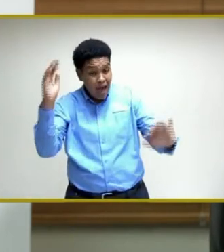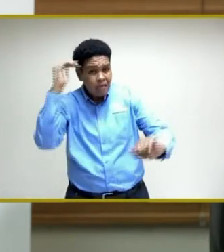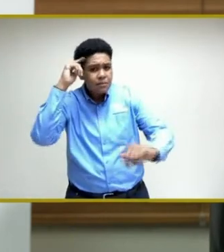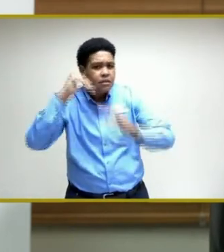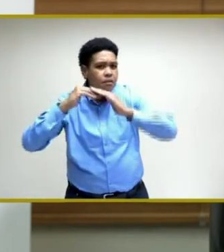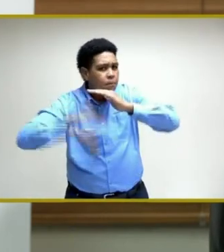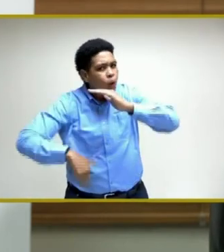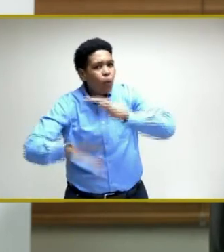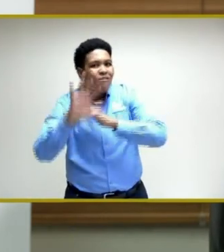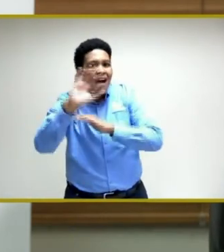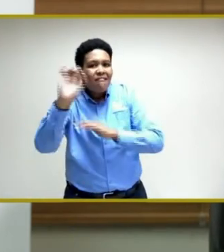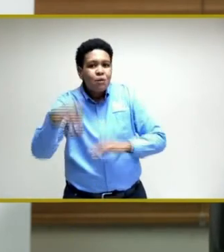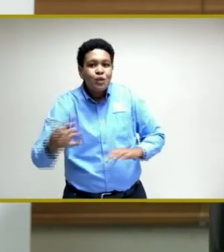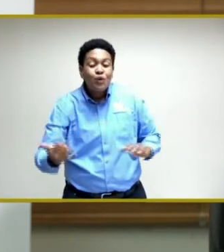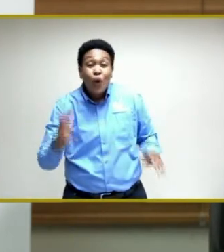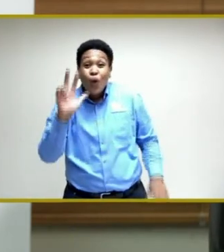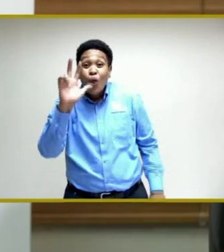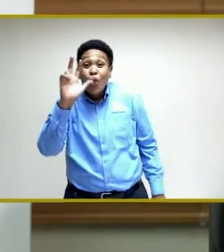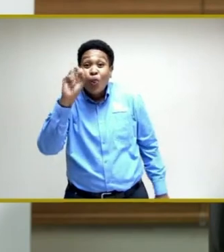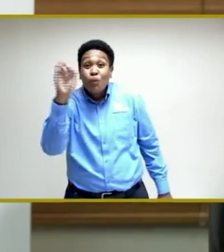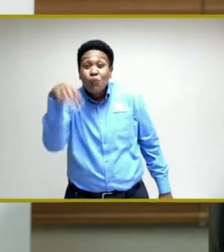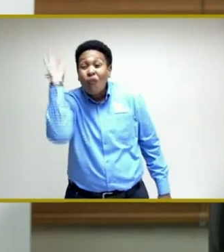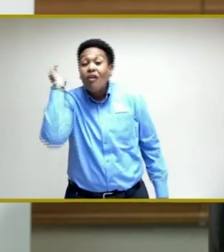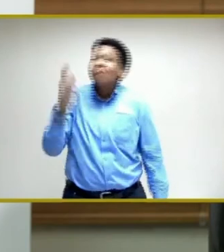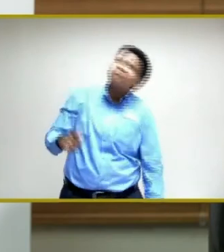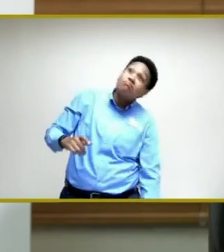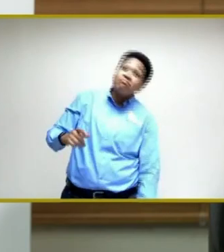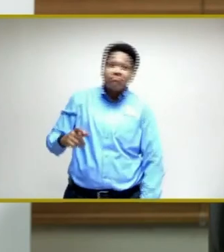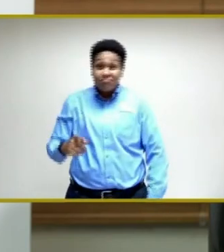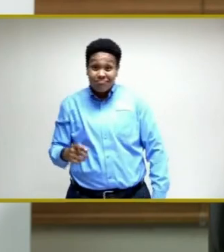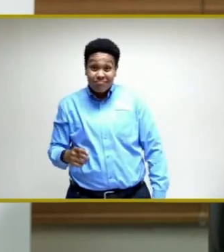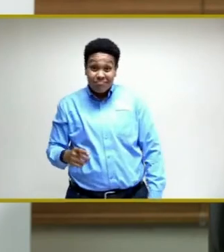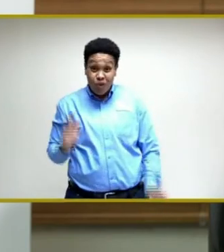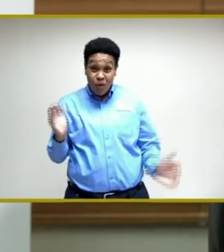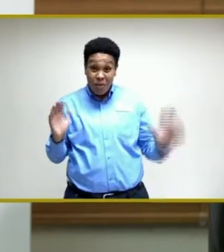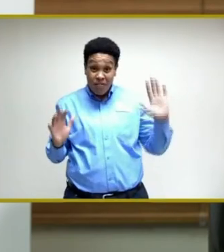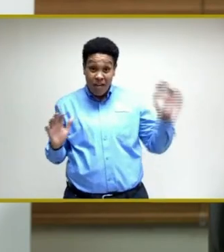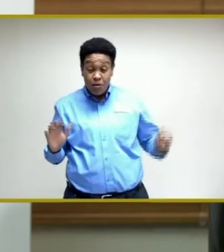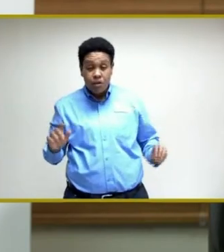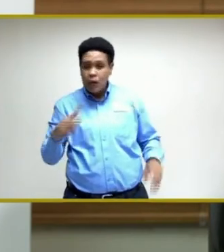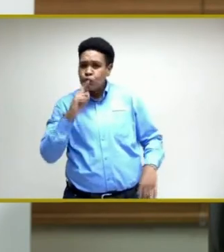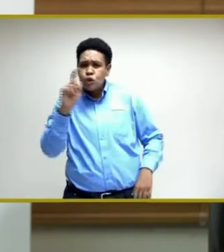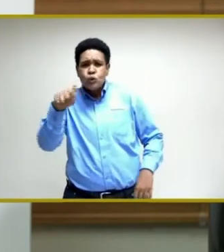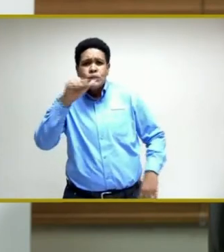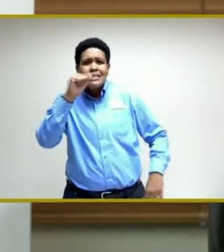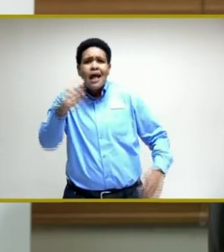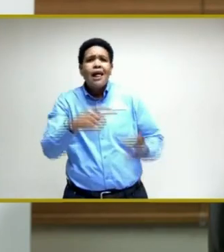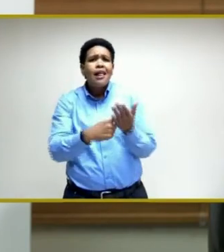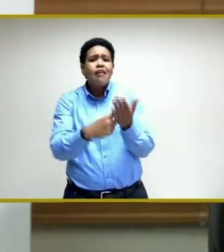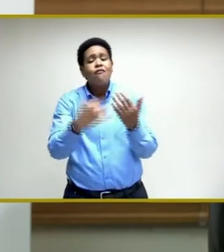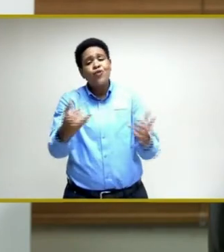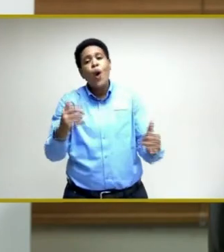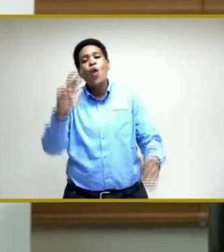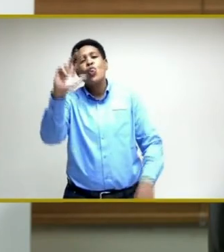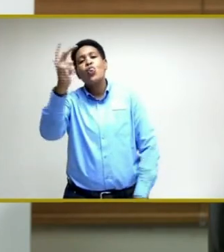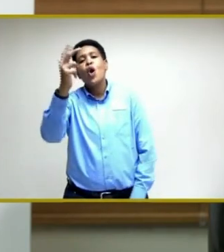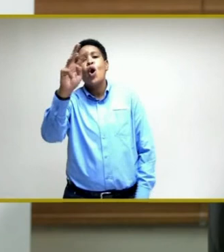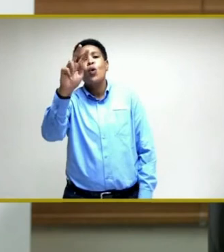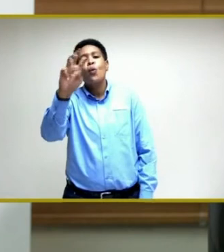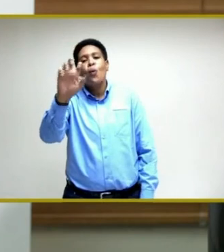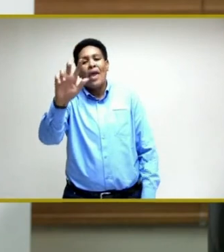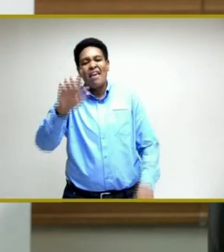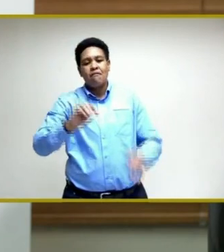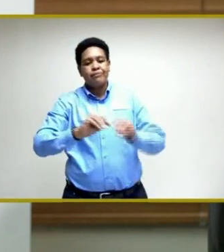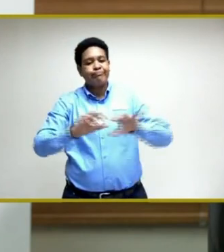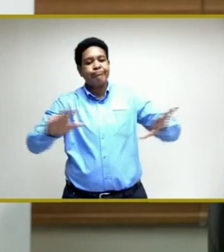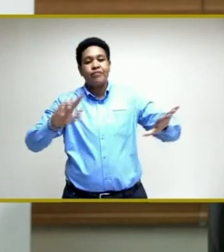So, you know, it's impatient of debate as to where we are. We are in the third wave. We did say